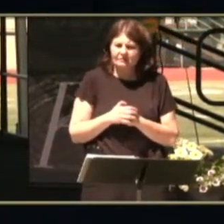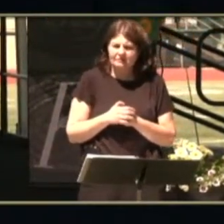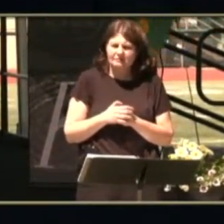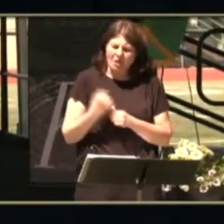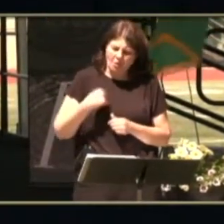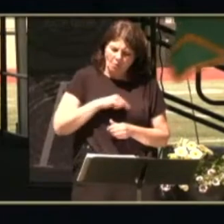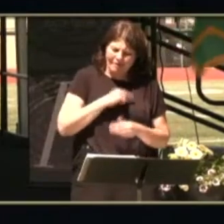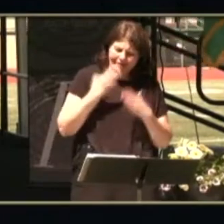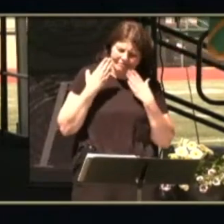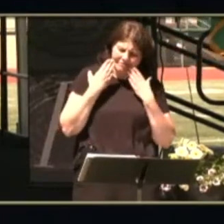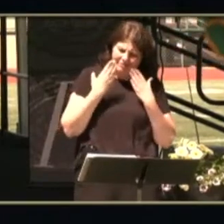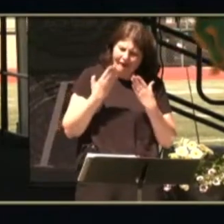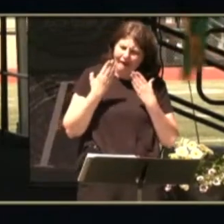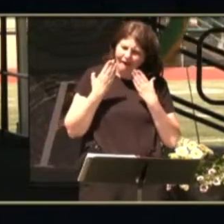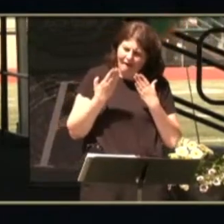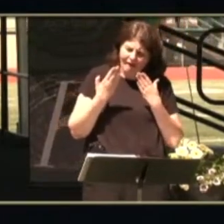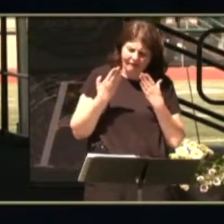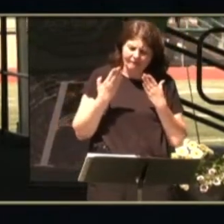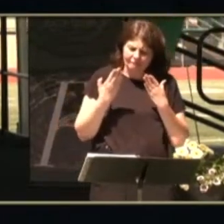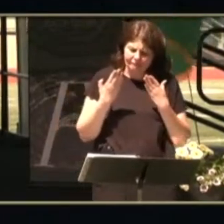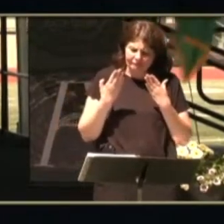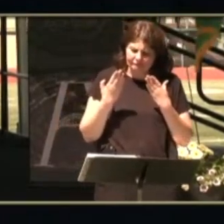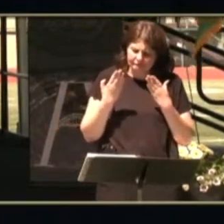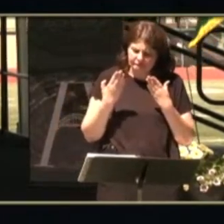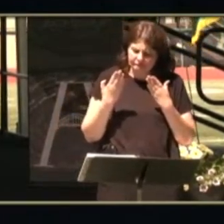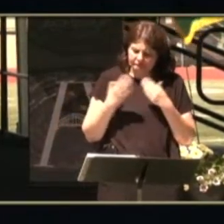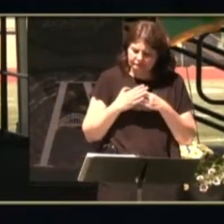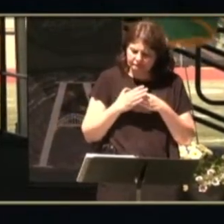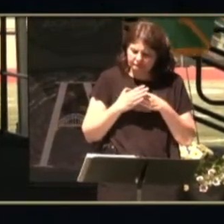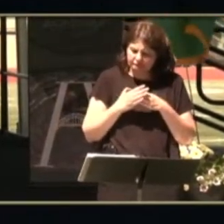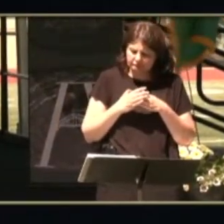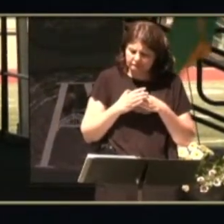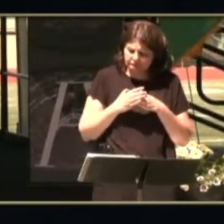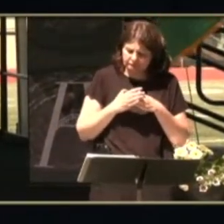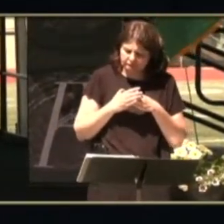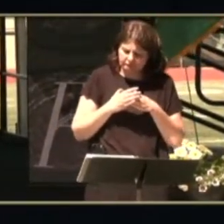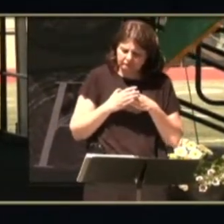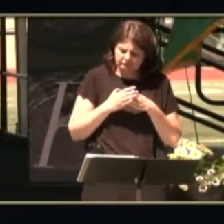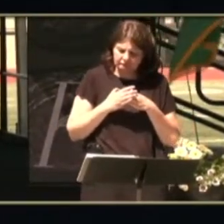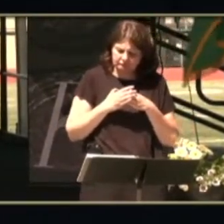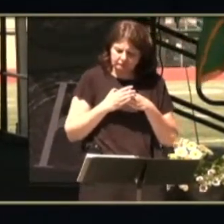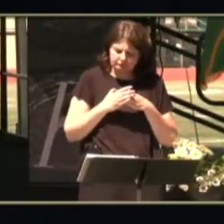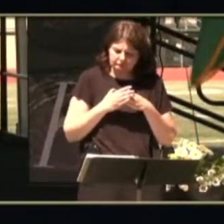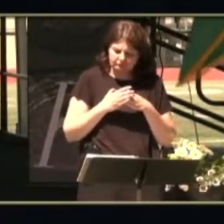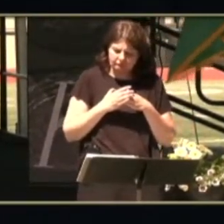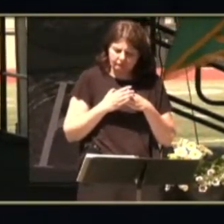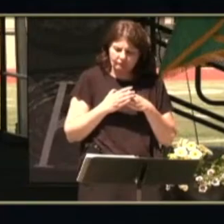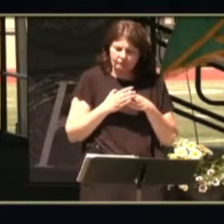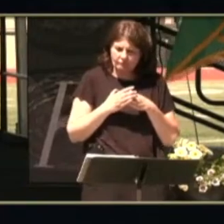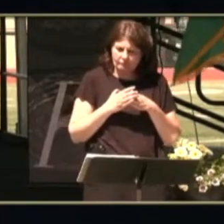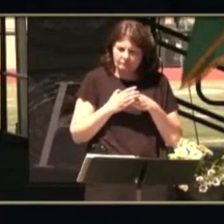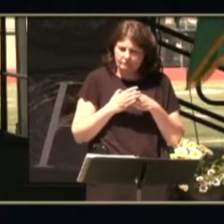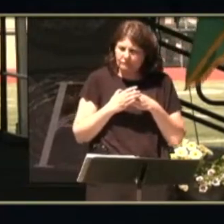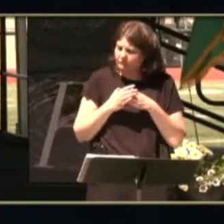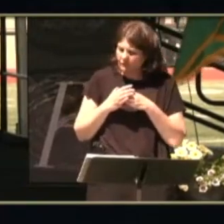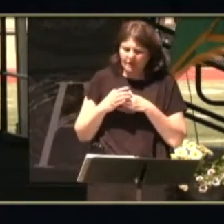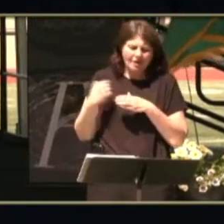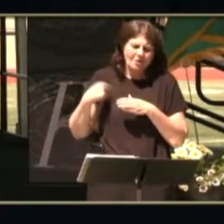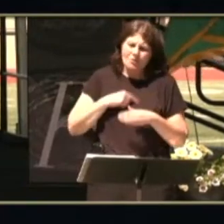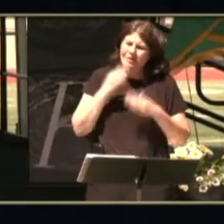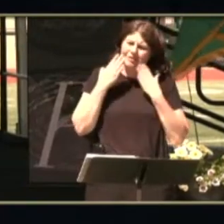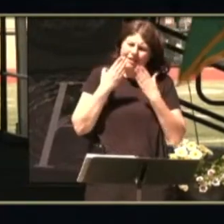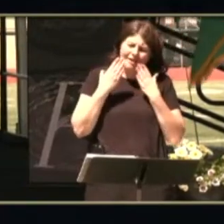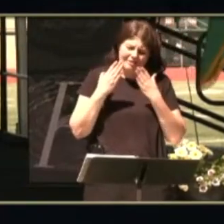stewardship.